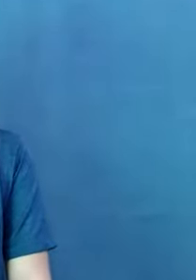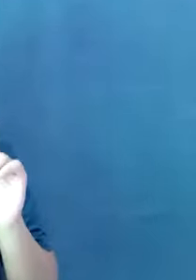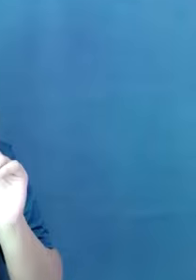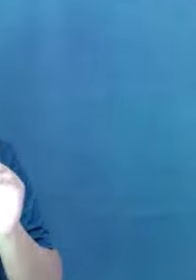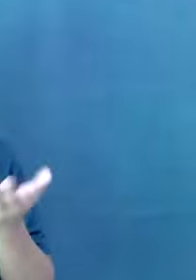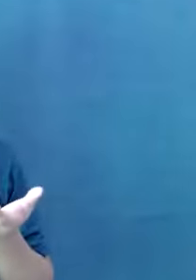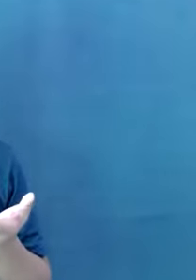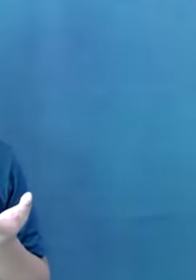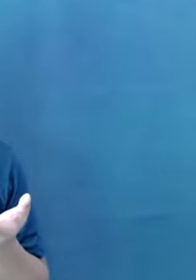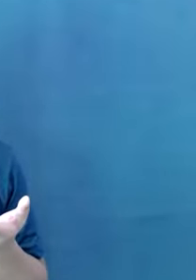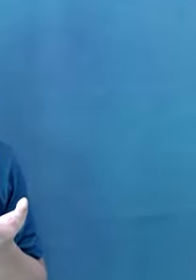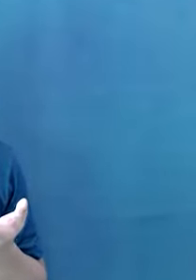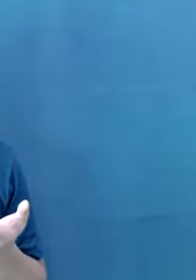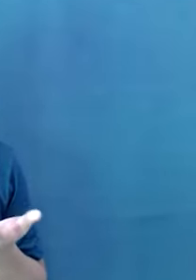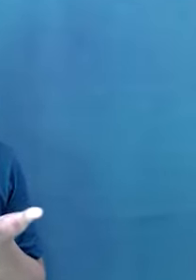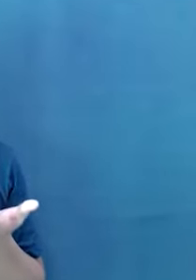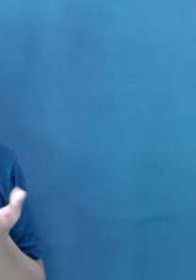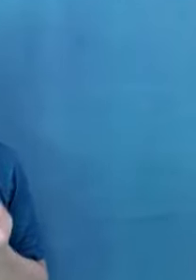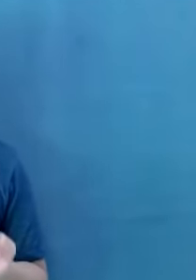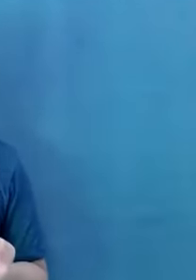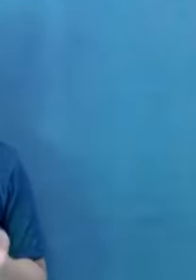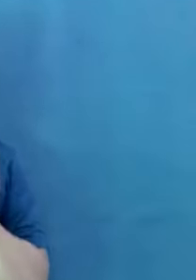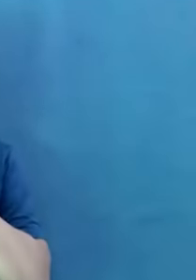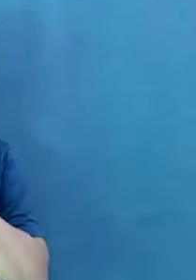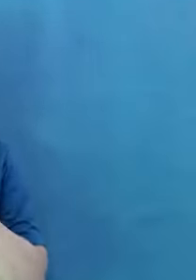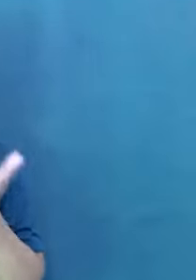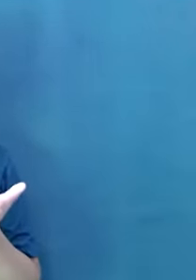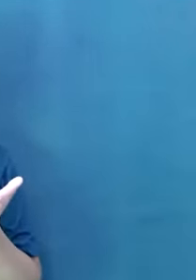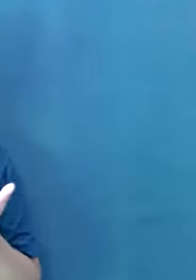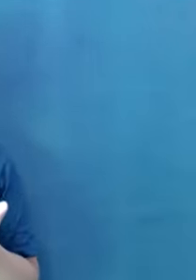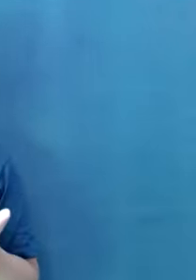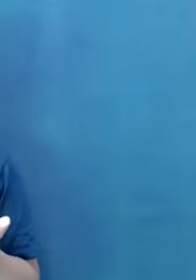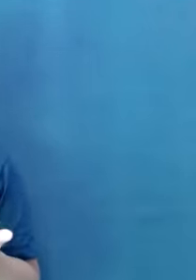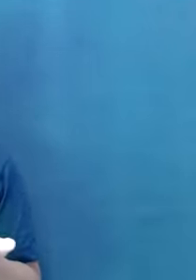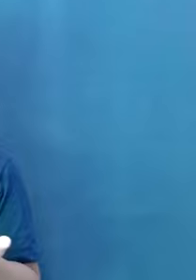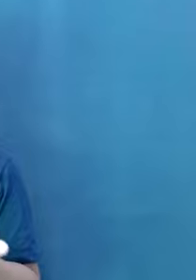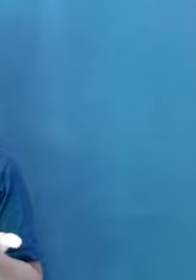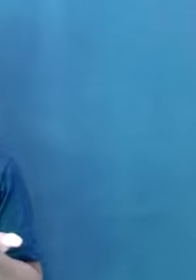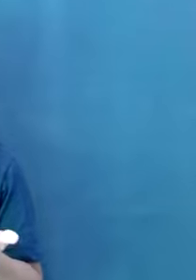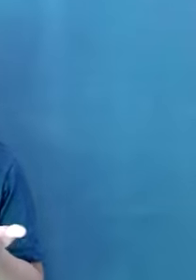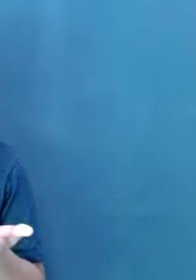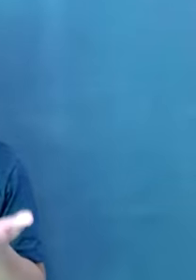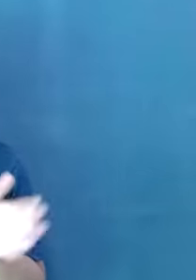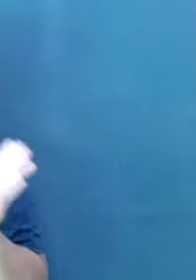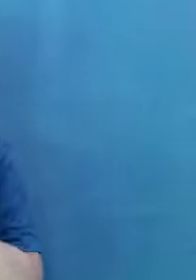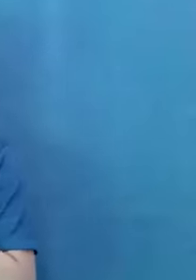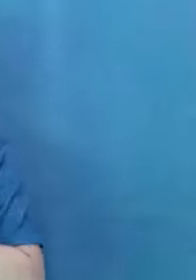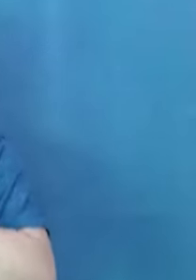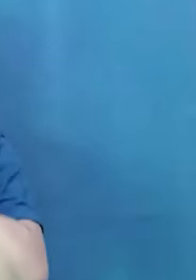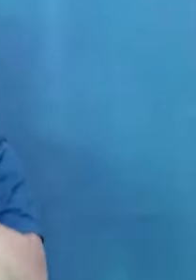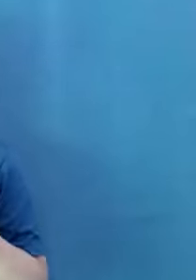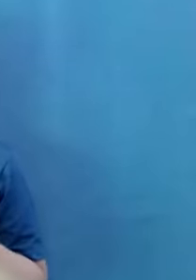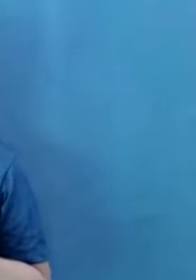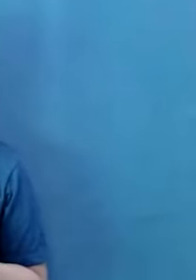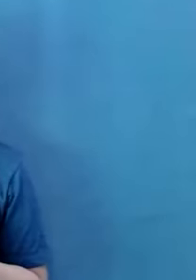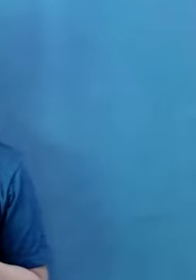before we, you know, move? Because we have, we will be having another breakout session after this.